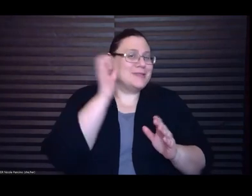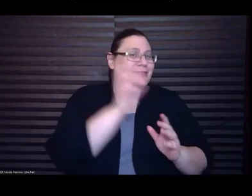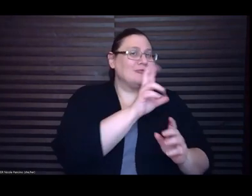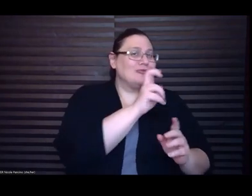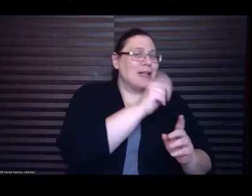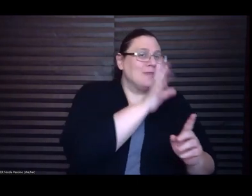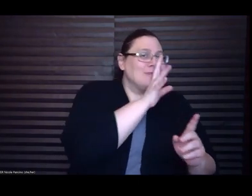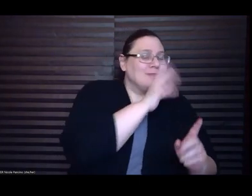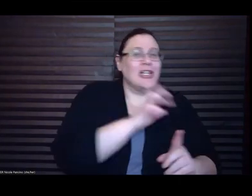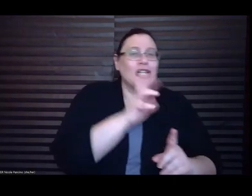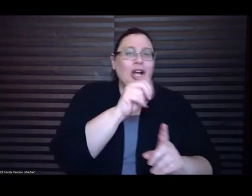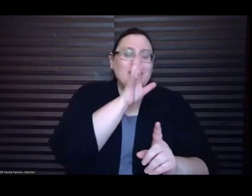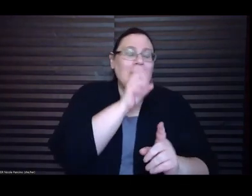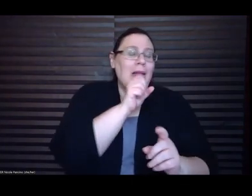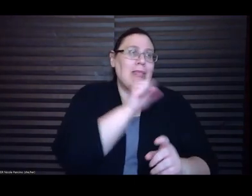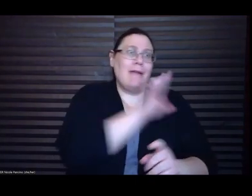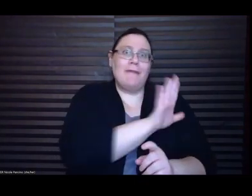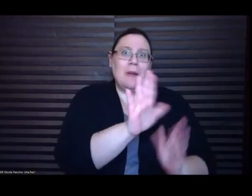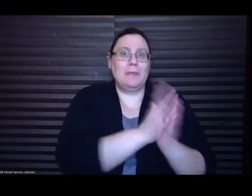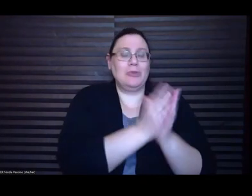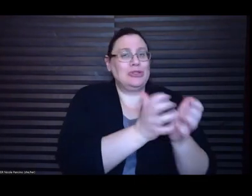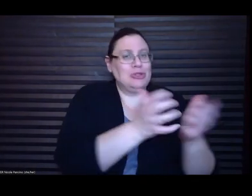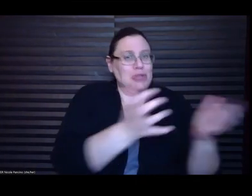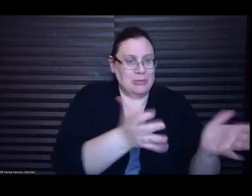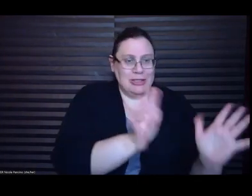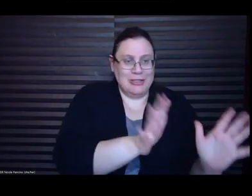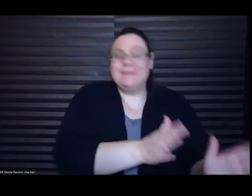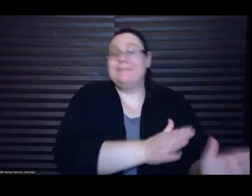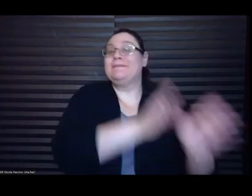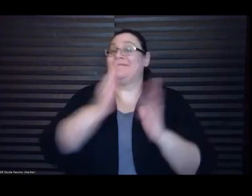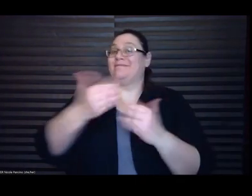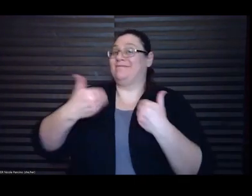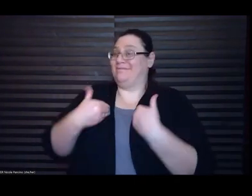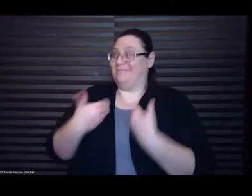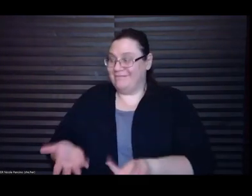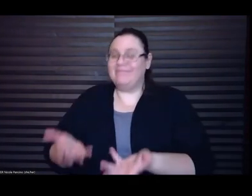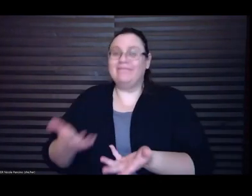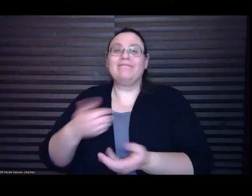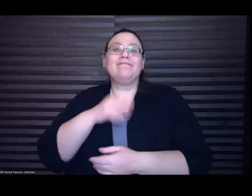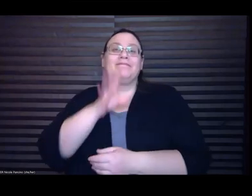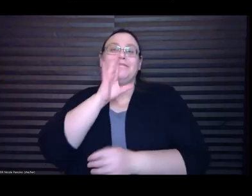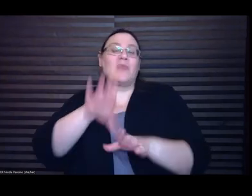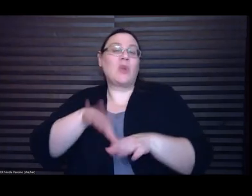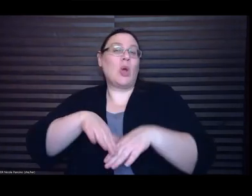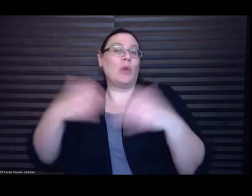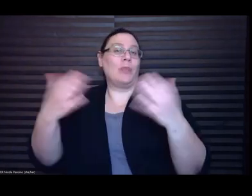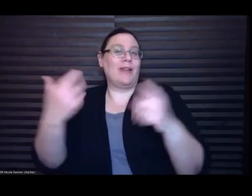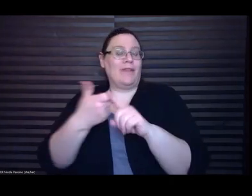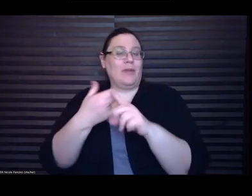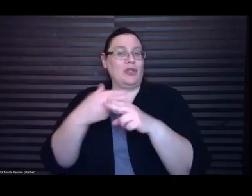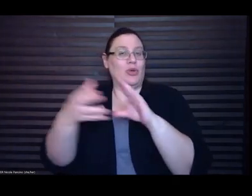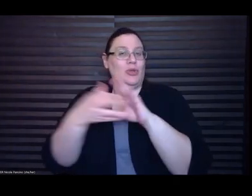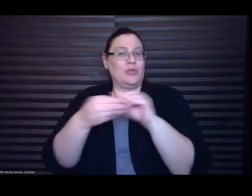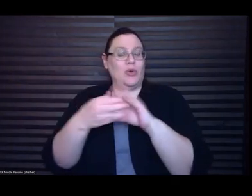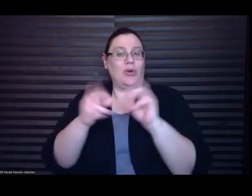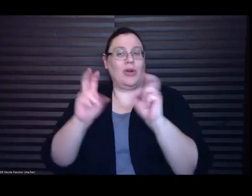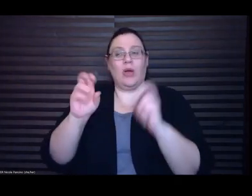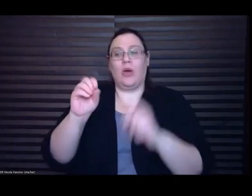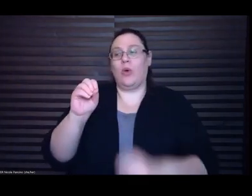read the opening of the short story, Ordinary Sins, from my collection, Night at the Fiestas.